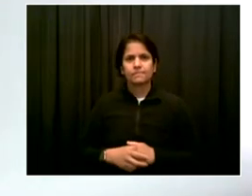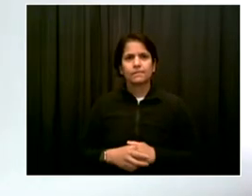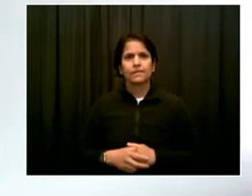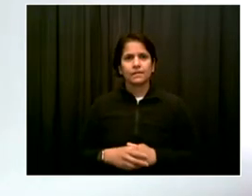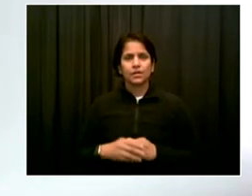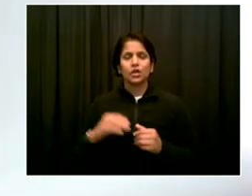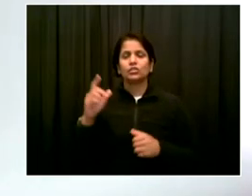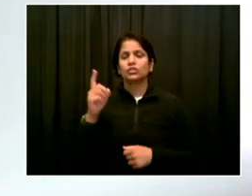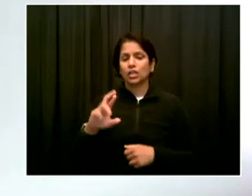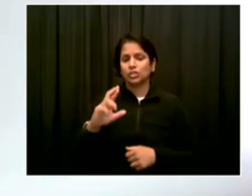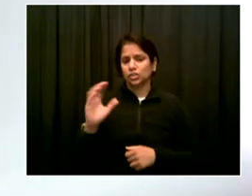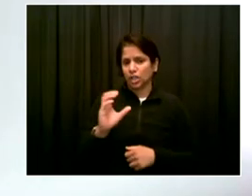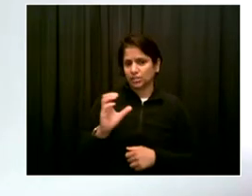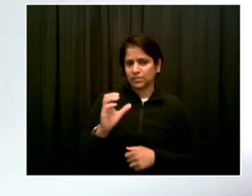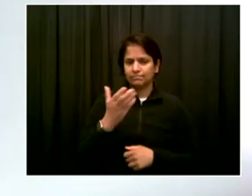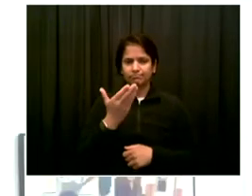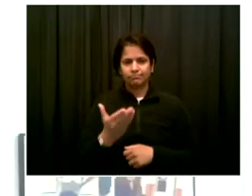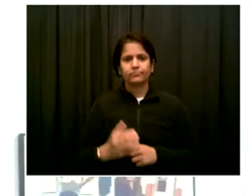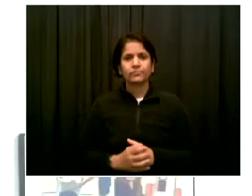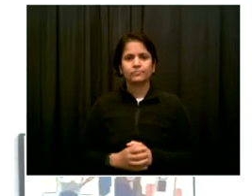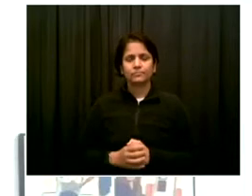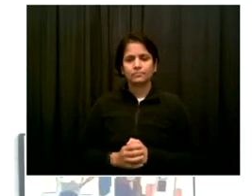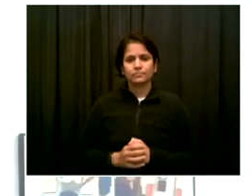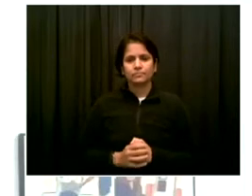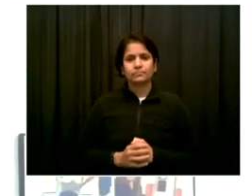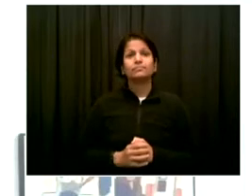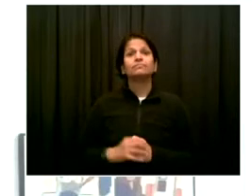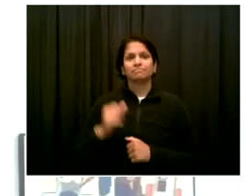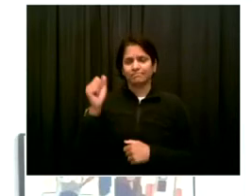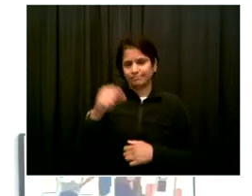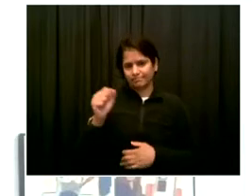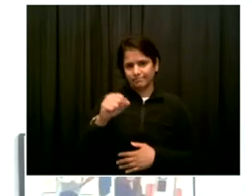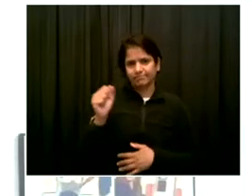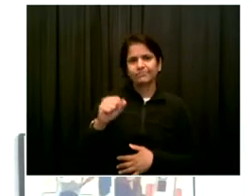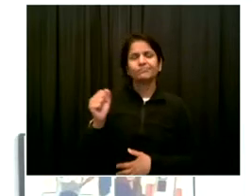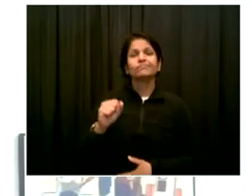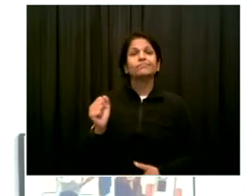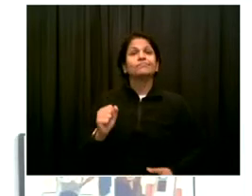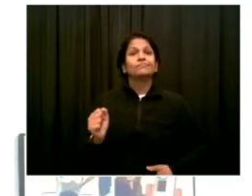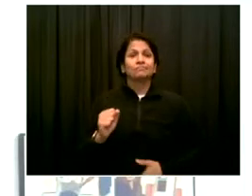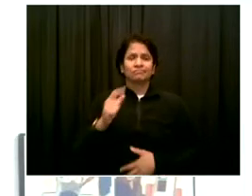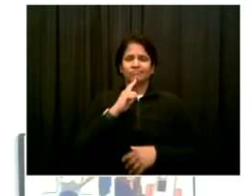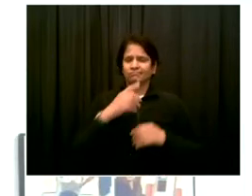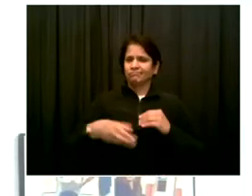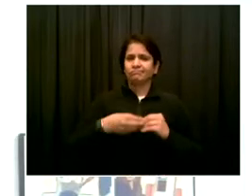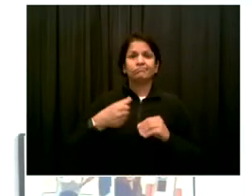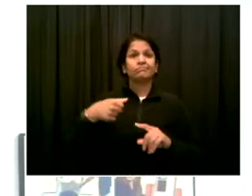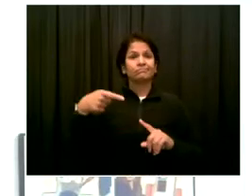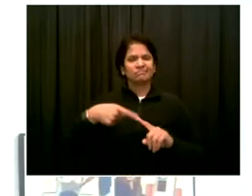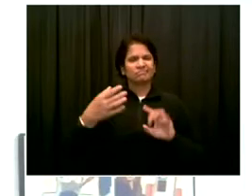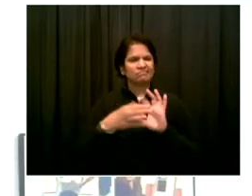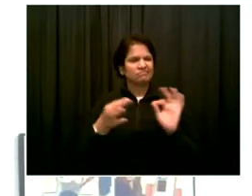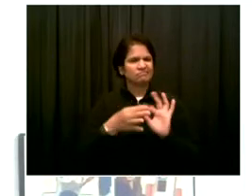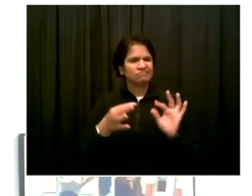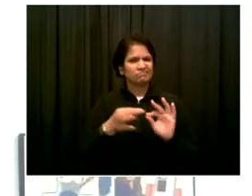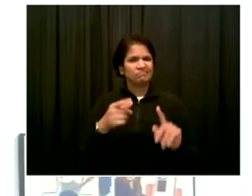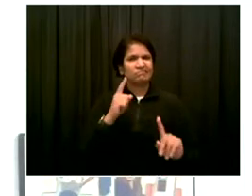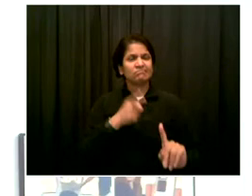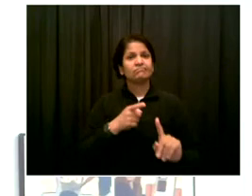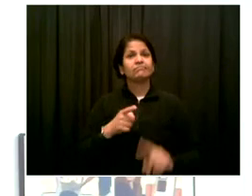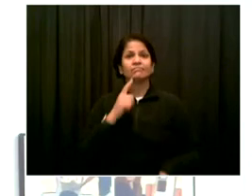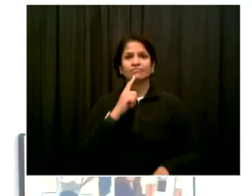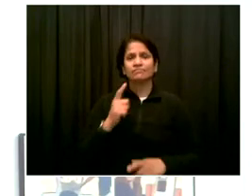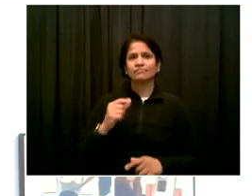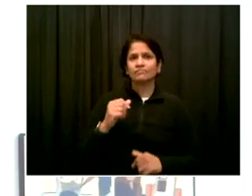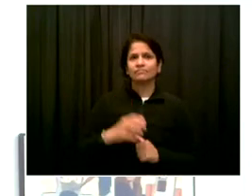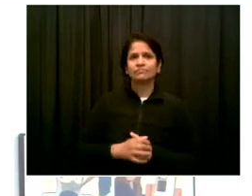Uh, certainly, sir. And, and just to add to what Dr. Katz has said, um, that's been my experience as well, talking to my